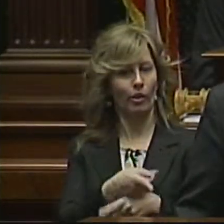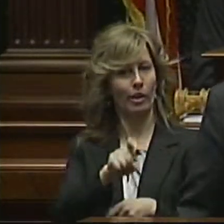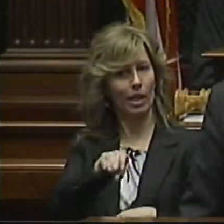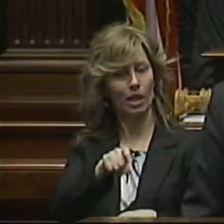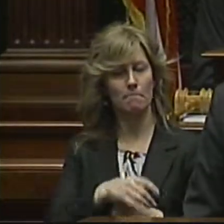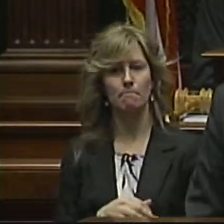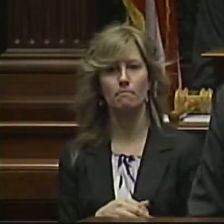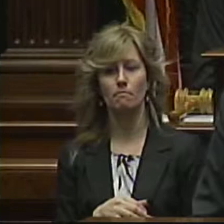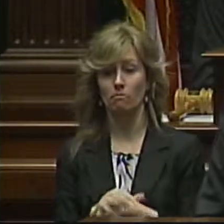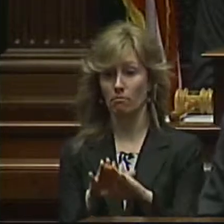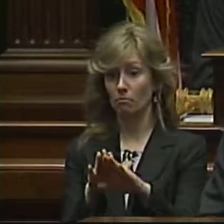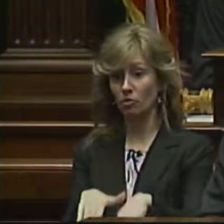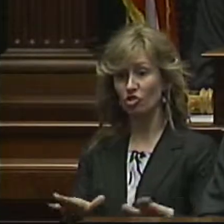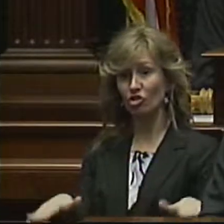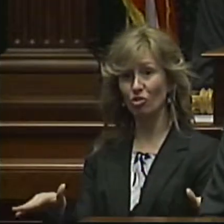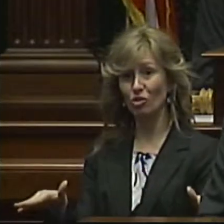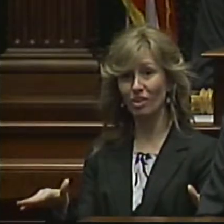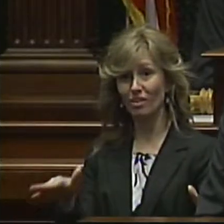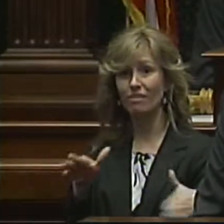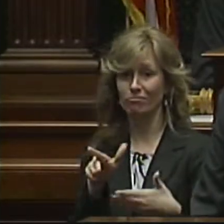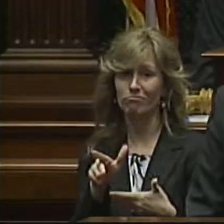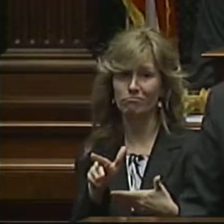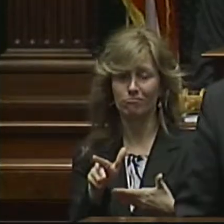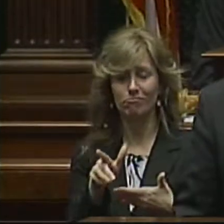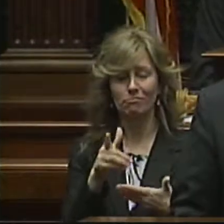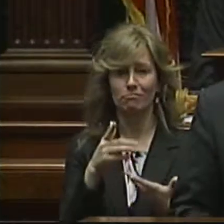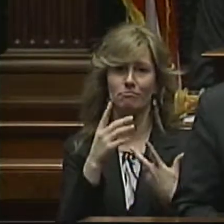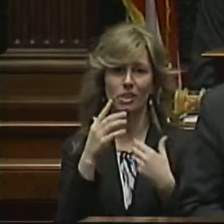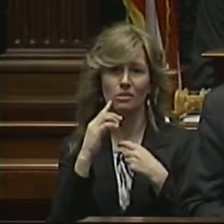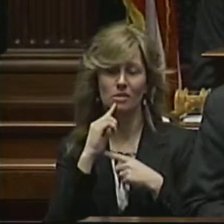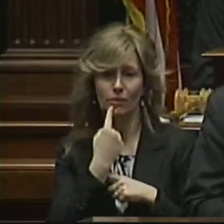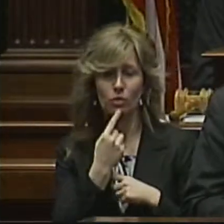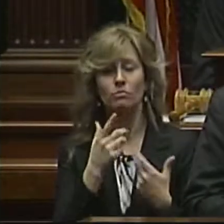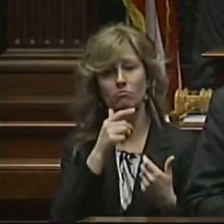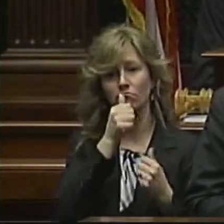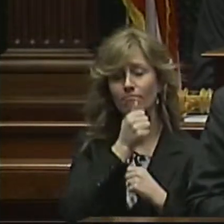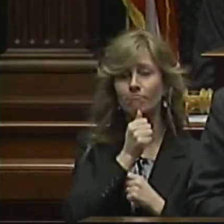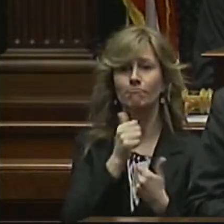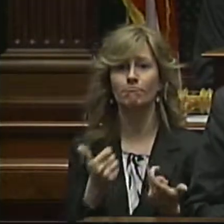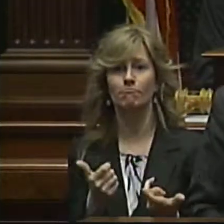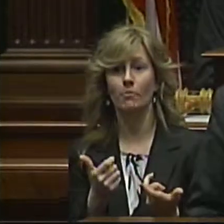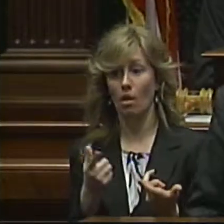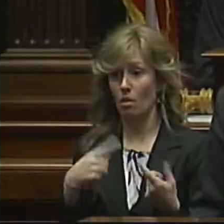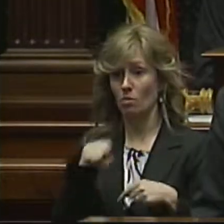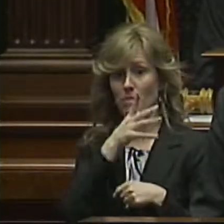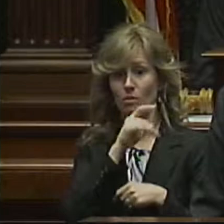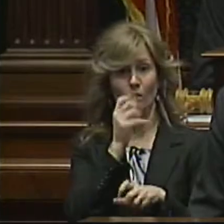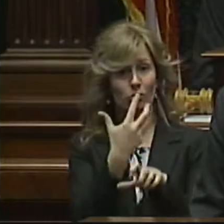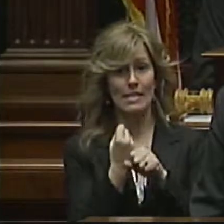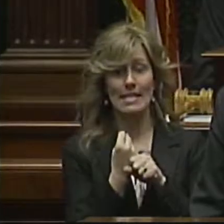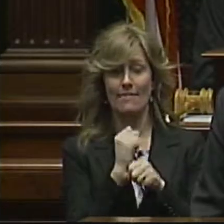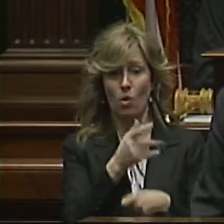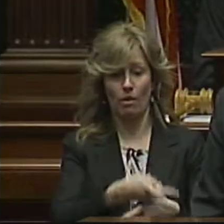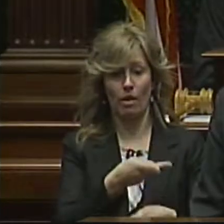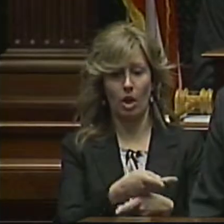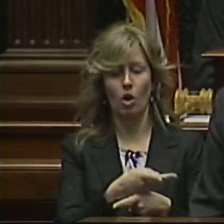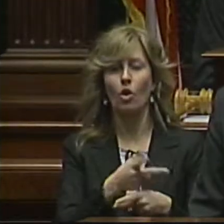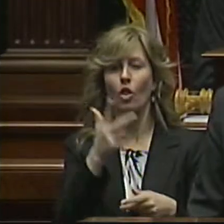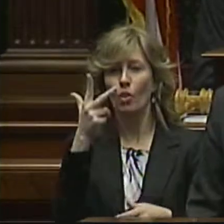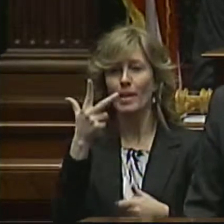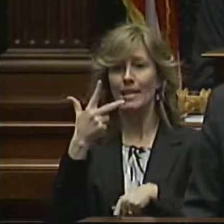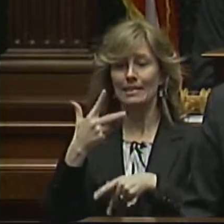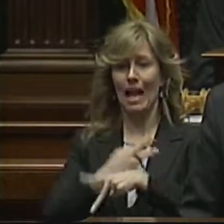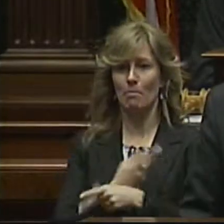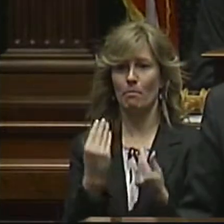Children pay the price. Mothers who do not receive prenatal care are three times more